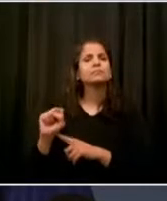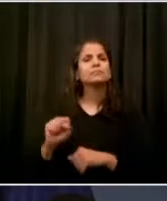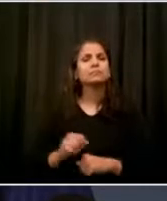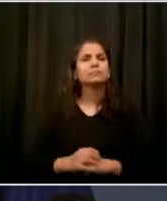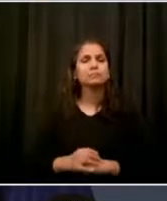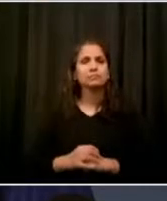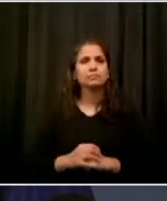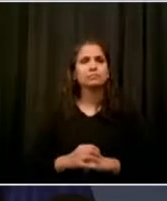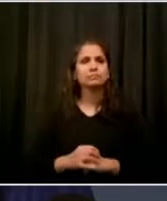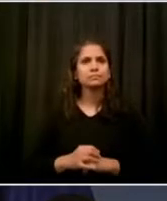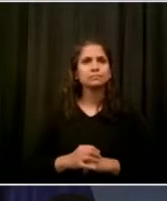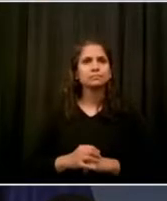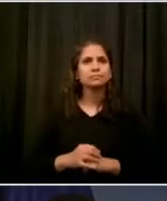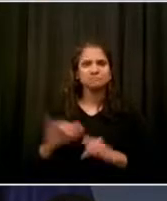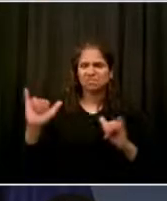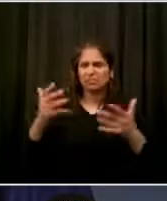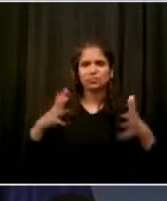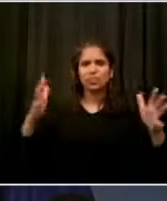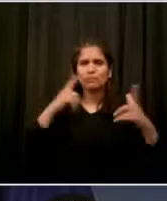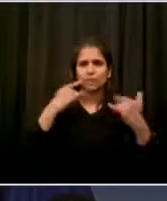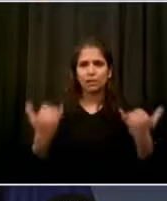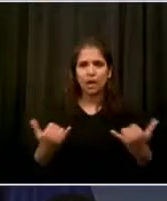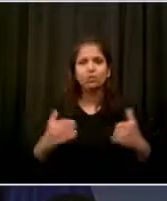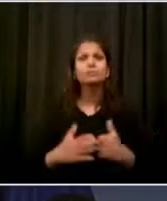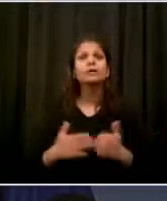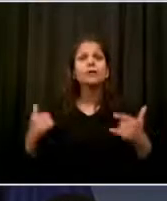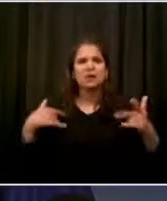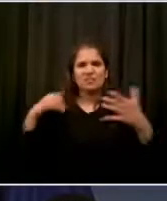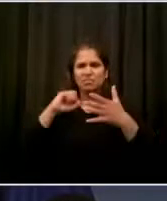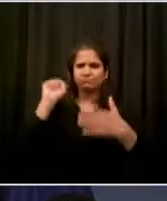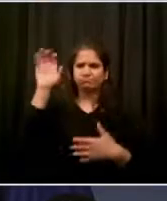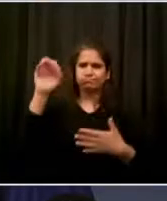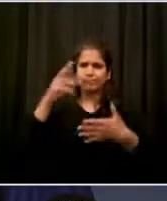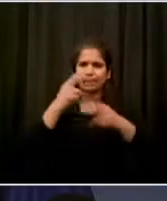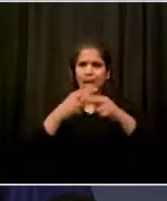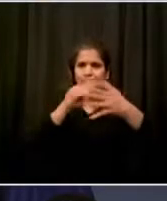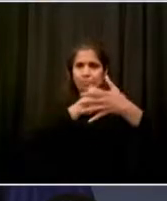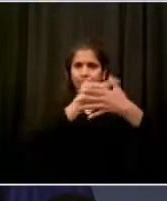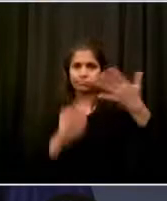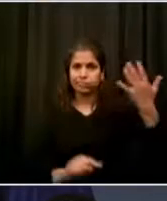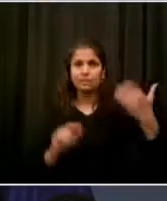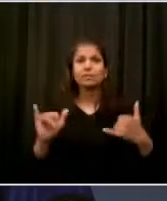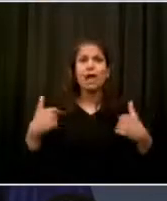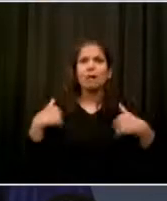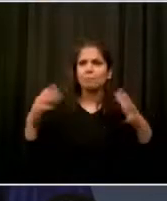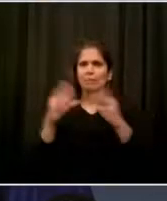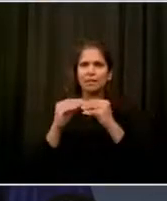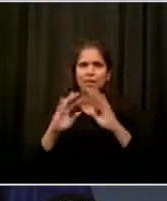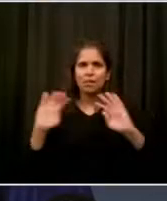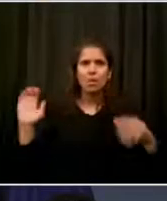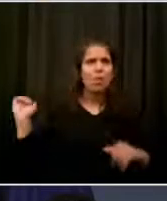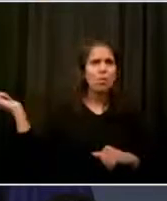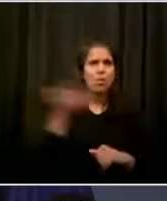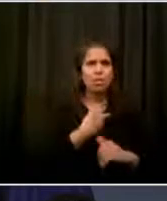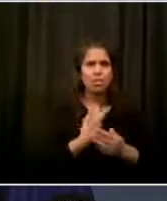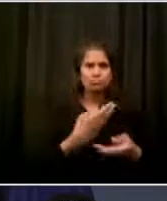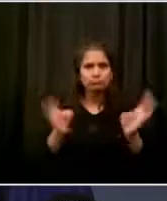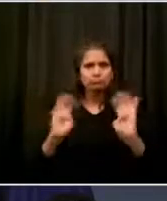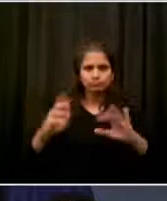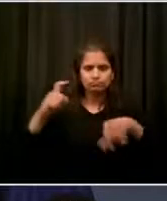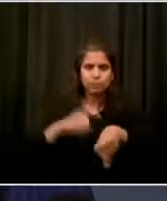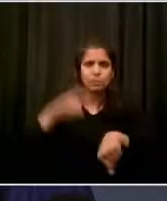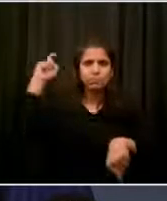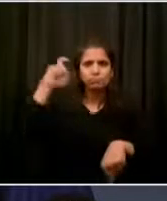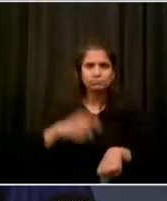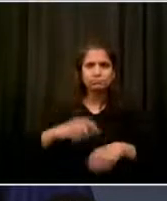conversation at Gracie Mansion Sunday. The activist said, it's time to do something officially representing this city